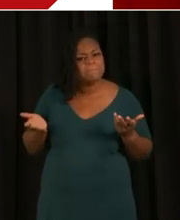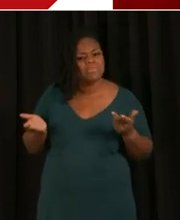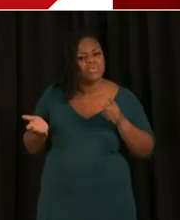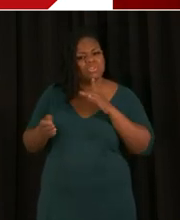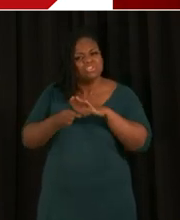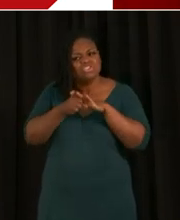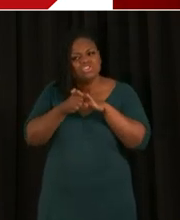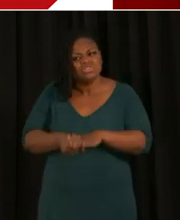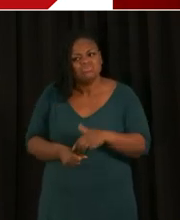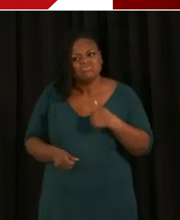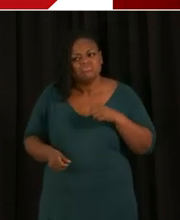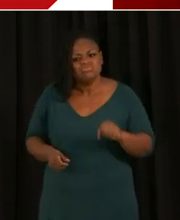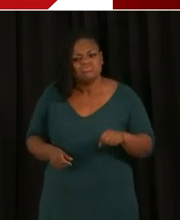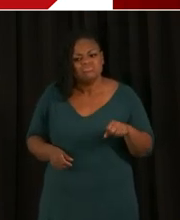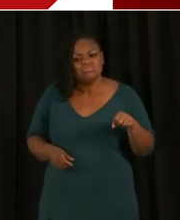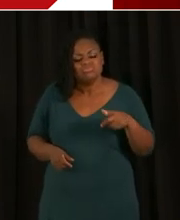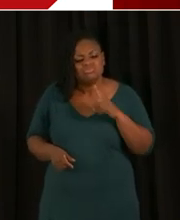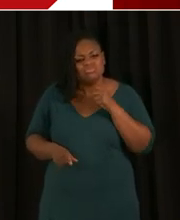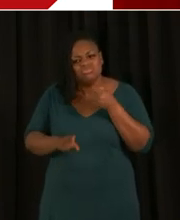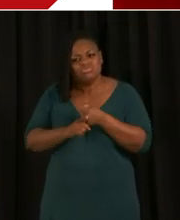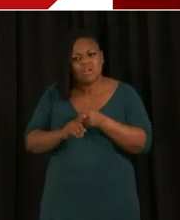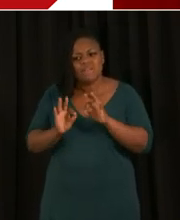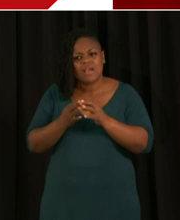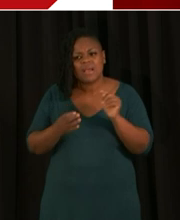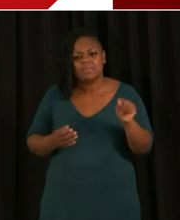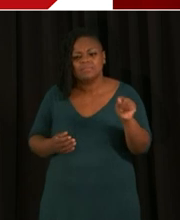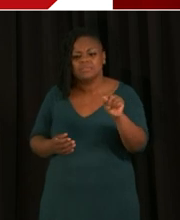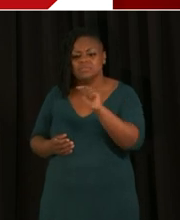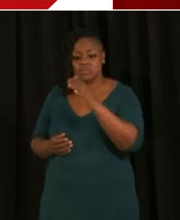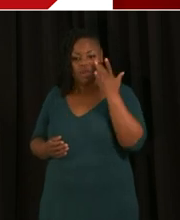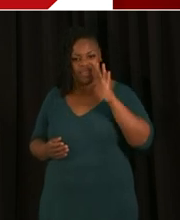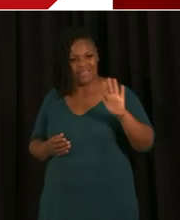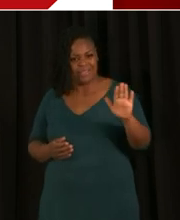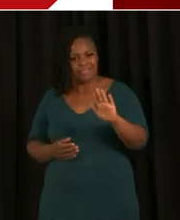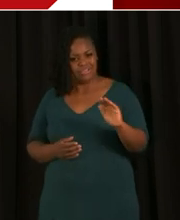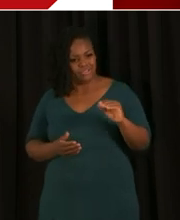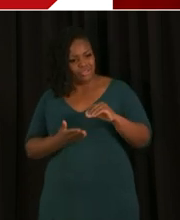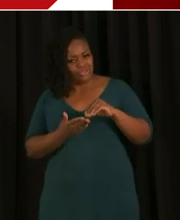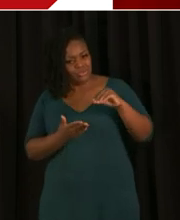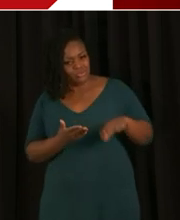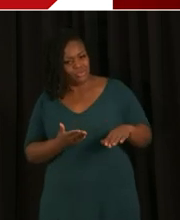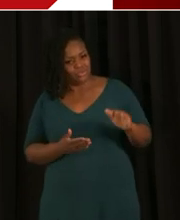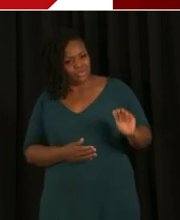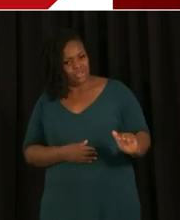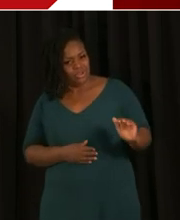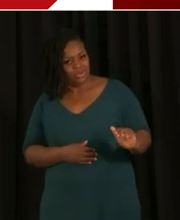days a week. So I'd really be interested to hear if that could be something that would be considered.